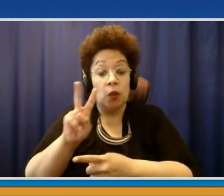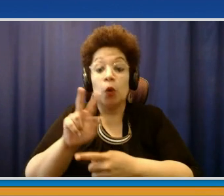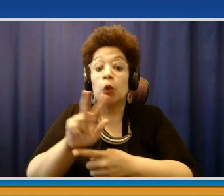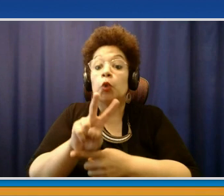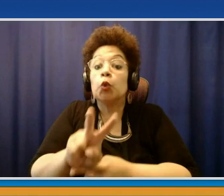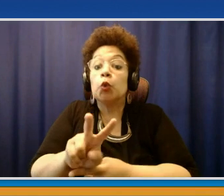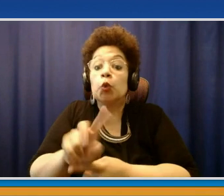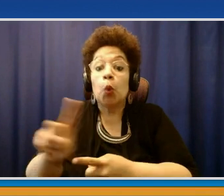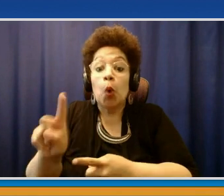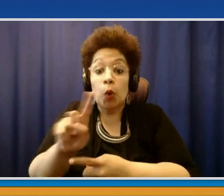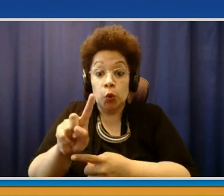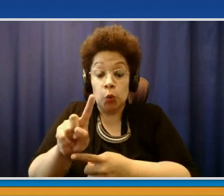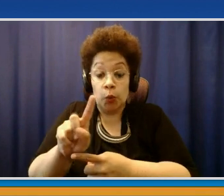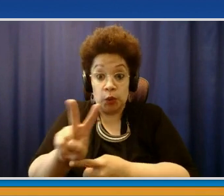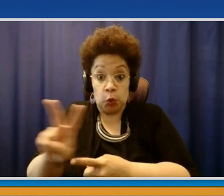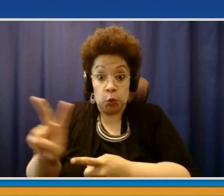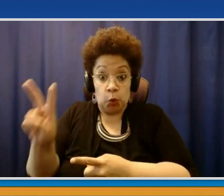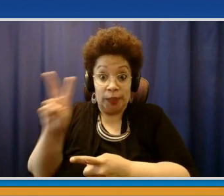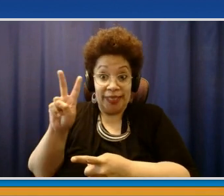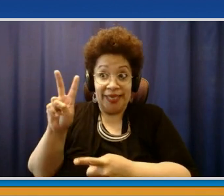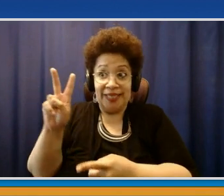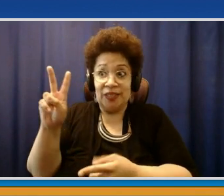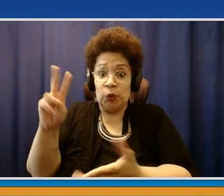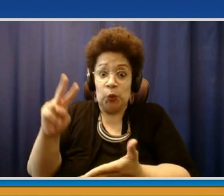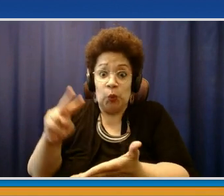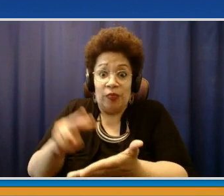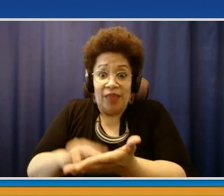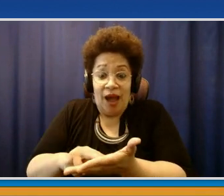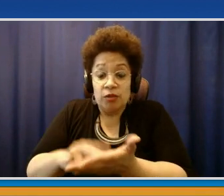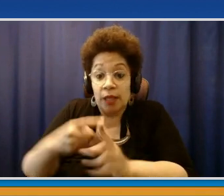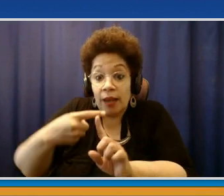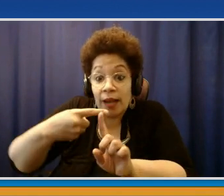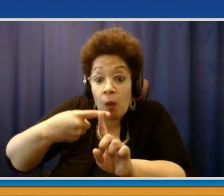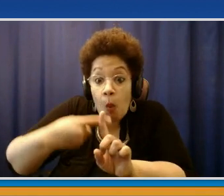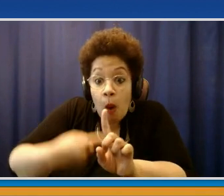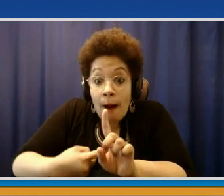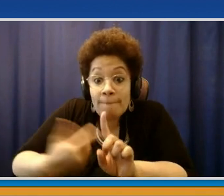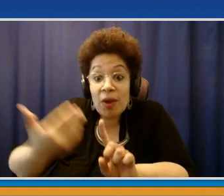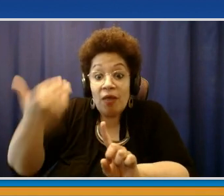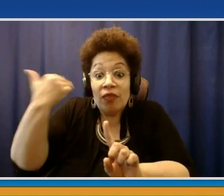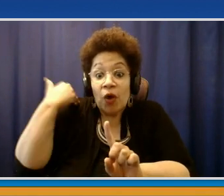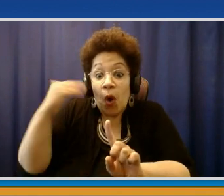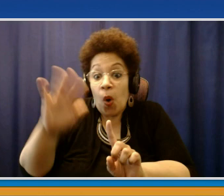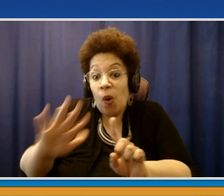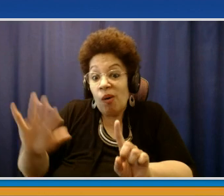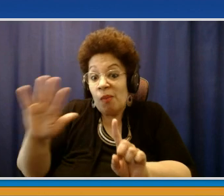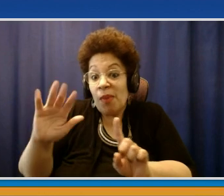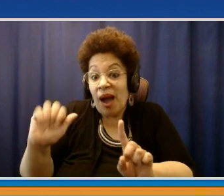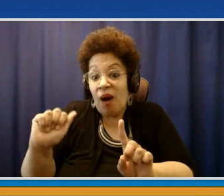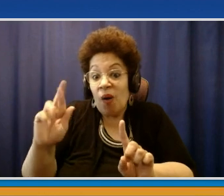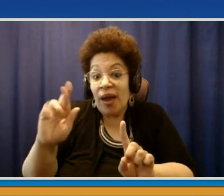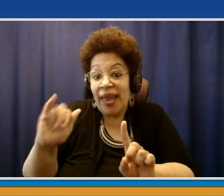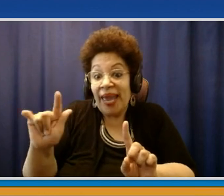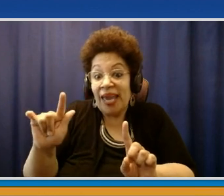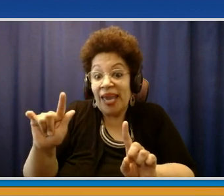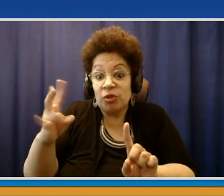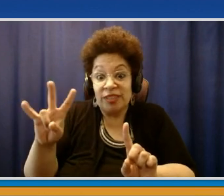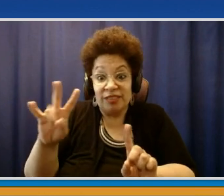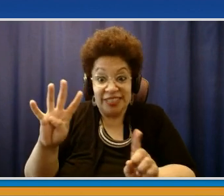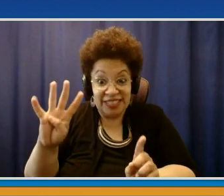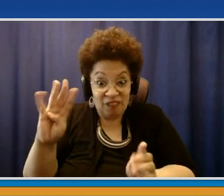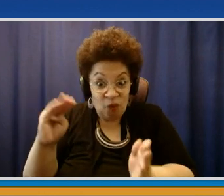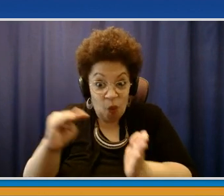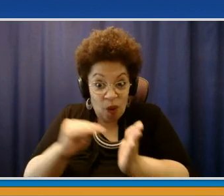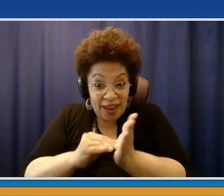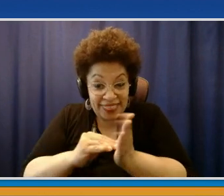cases. And if you want to jump back a month ago on April 17th, we had 4,363 active cases. So over the course